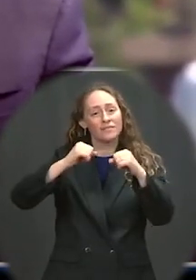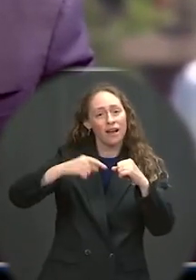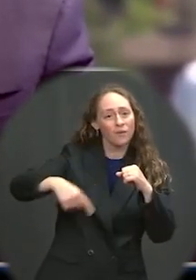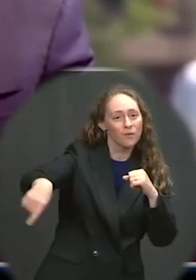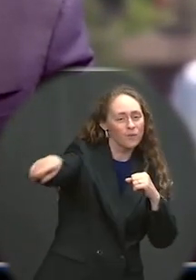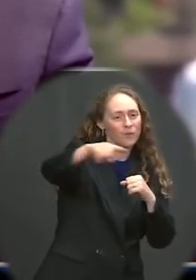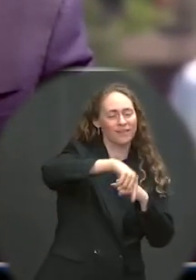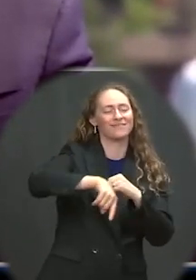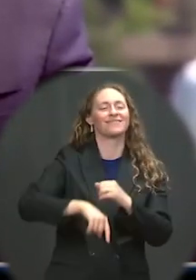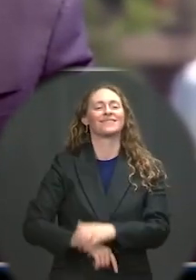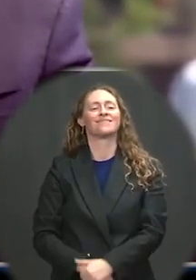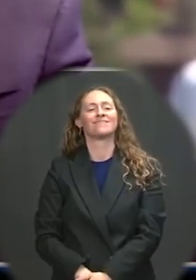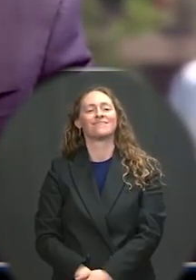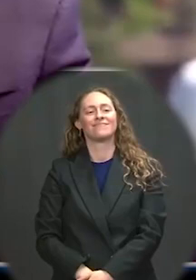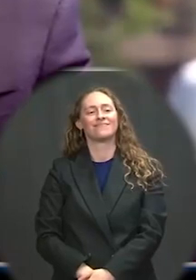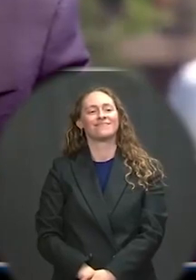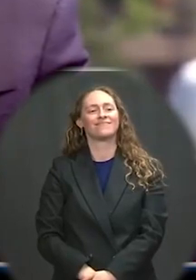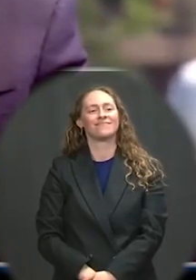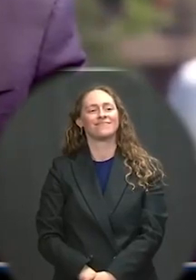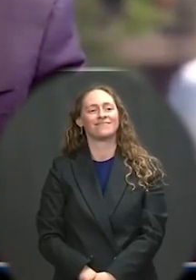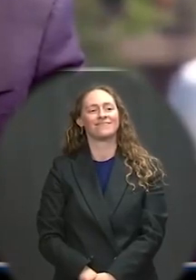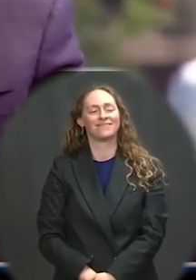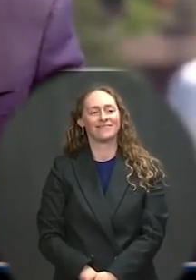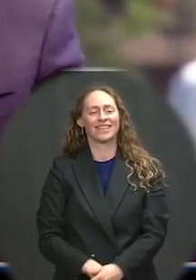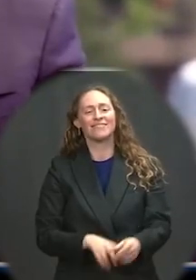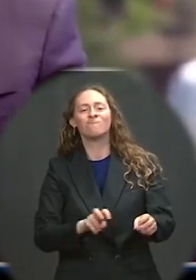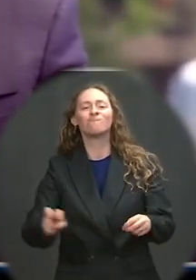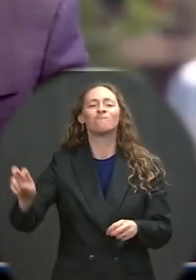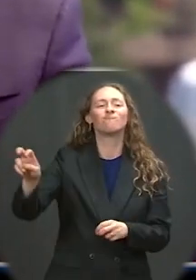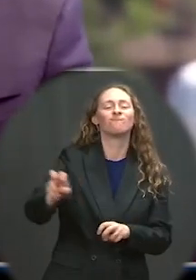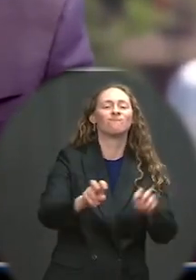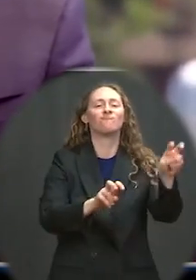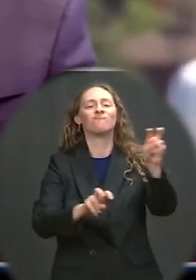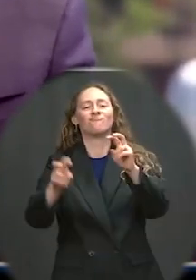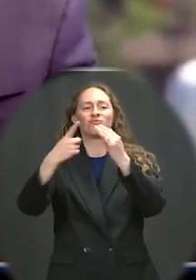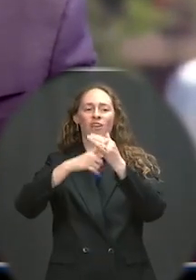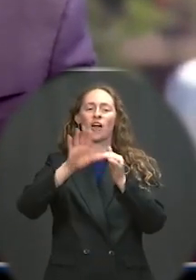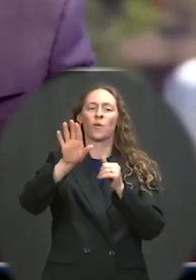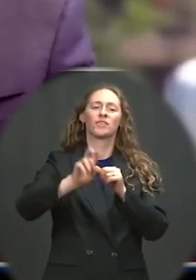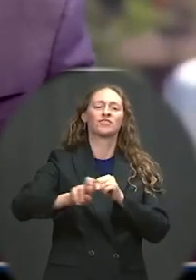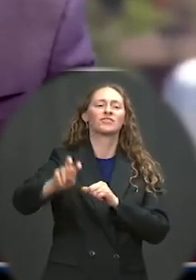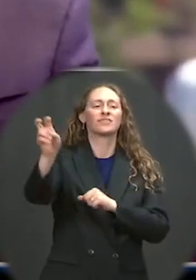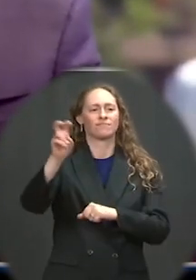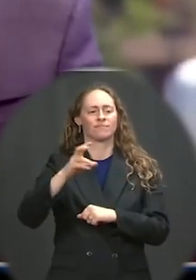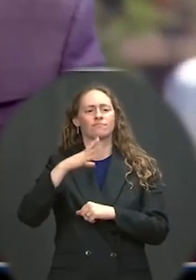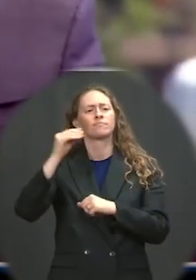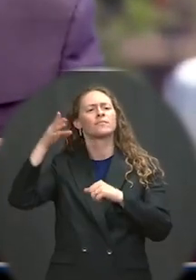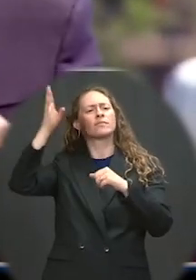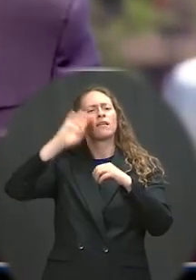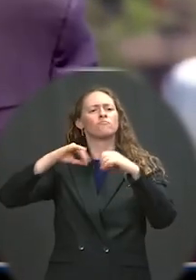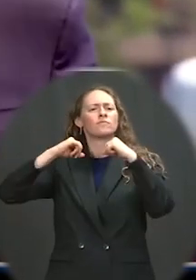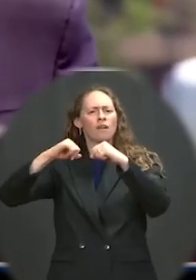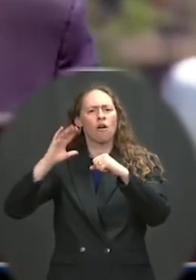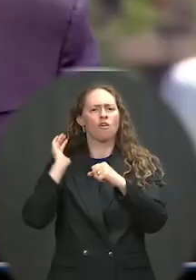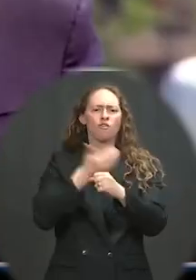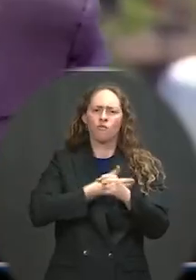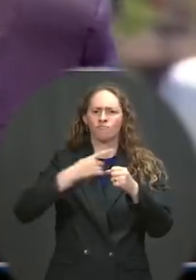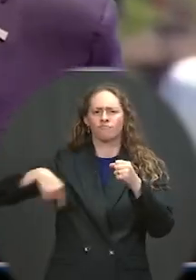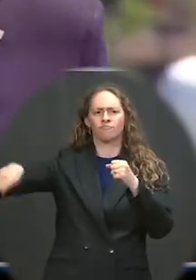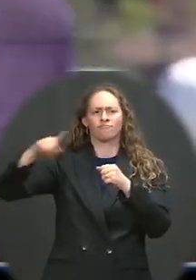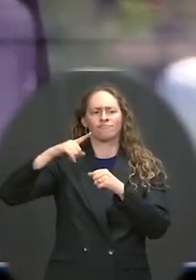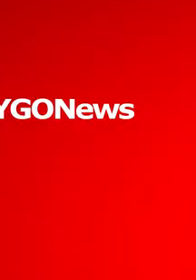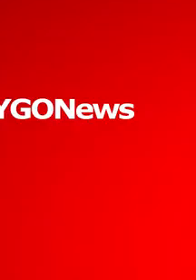out on your journey. And may God protect all those who wear the uniform of the United States of America. God bless America. Thank you very much.